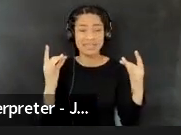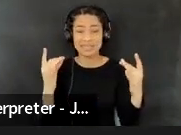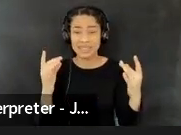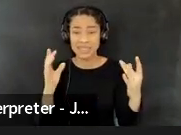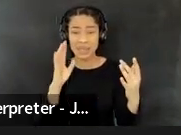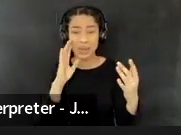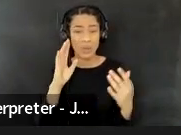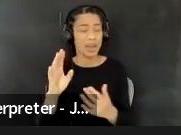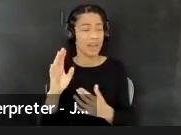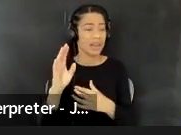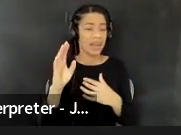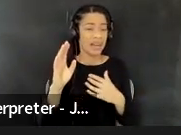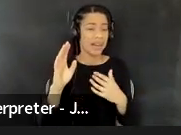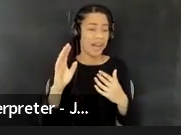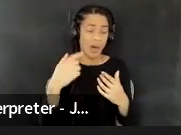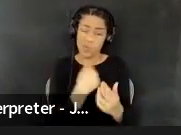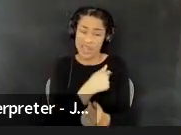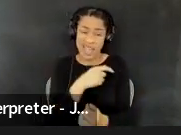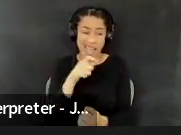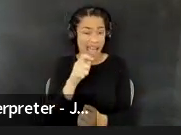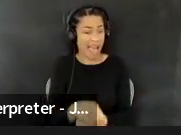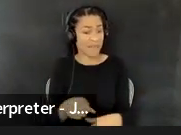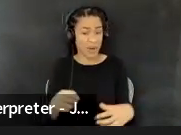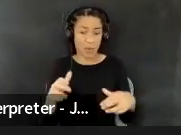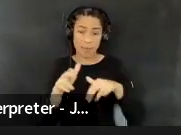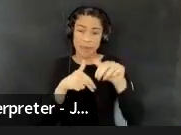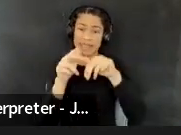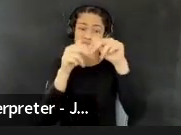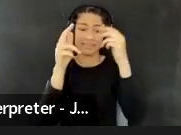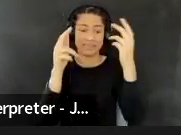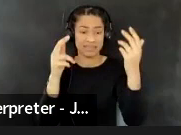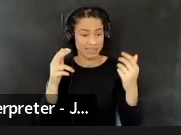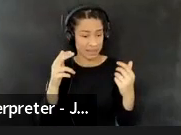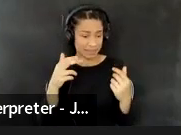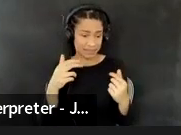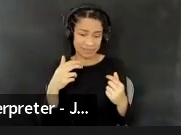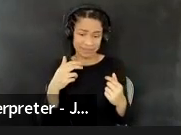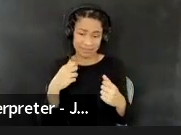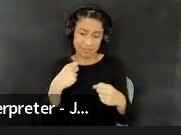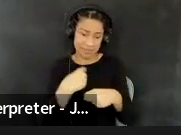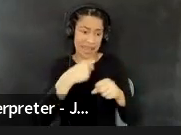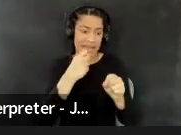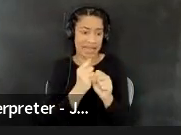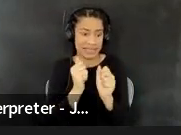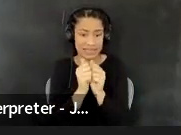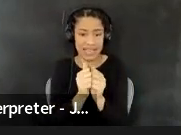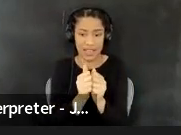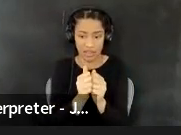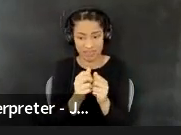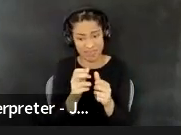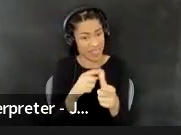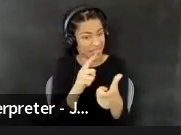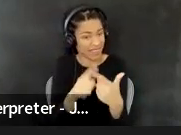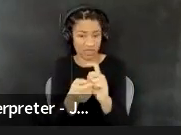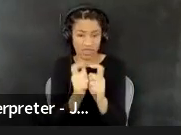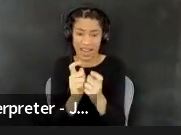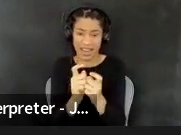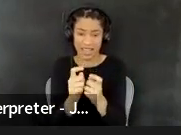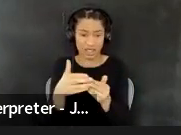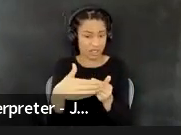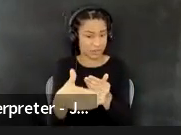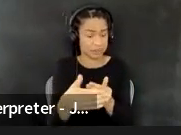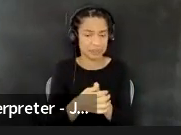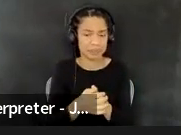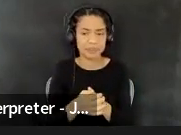uh, and we're going to have to all, you know, build it and make it up as we go along. Um, so with all of that said, uh, you know,